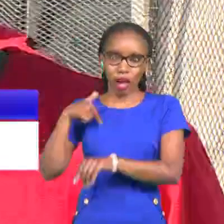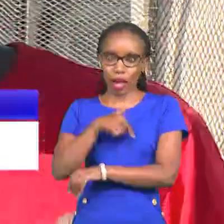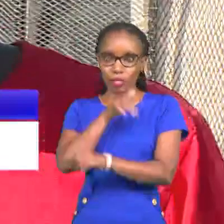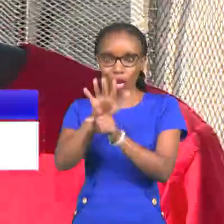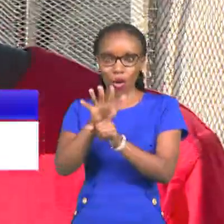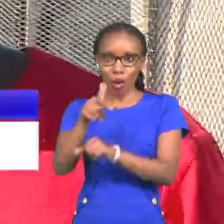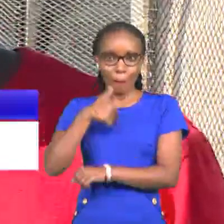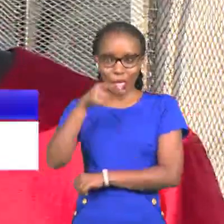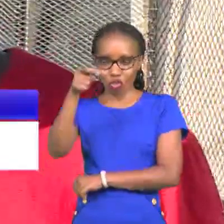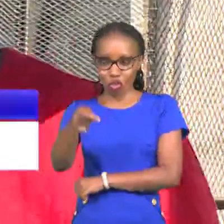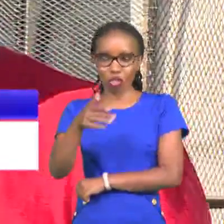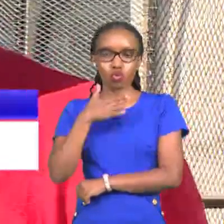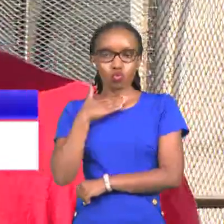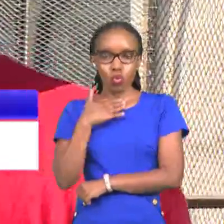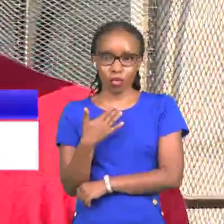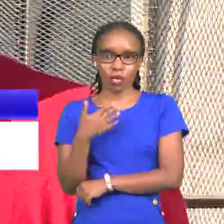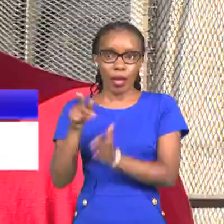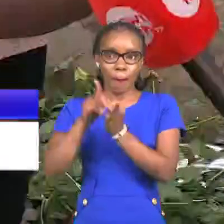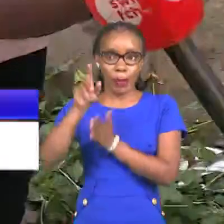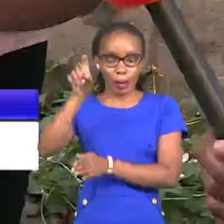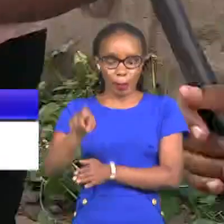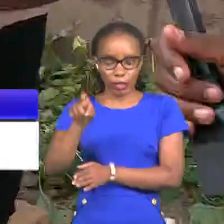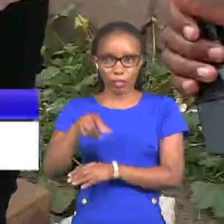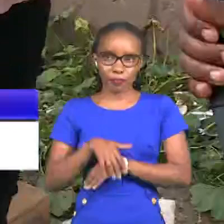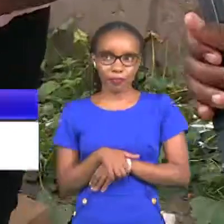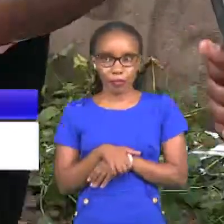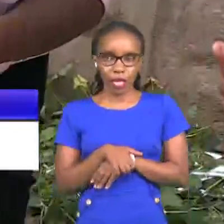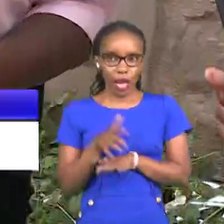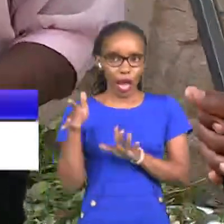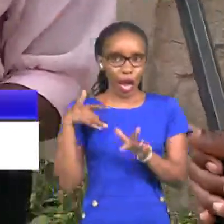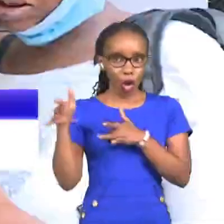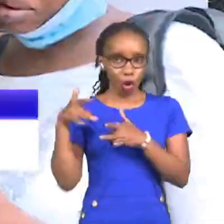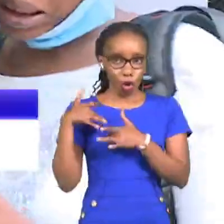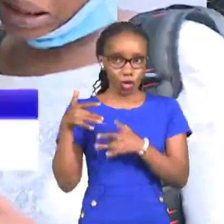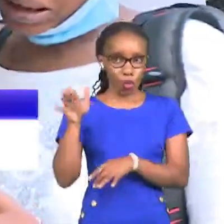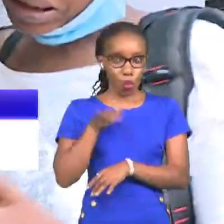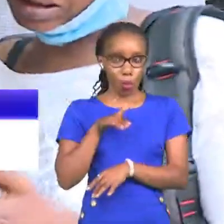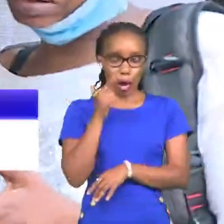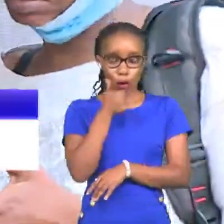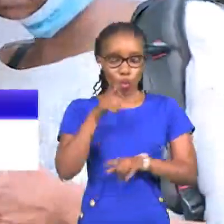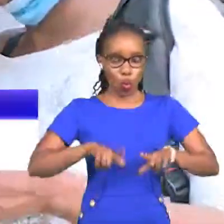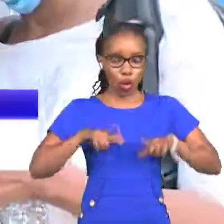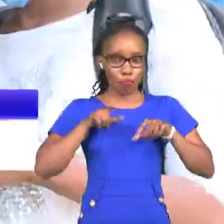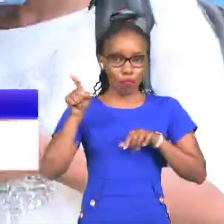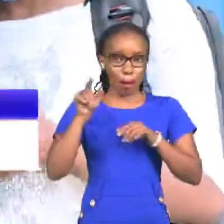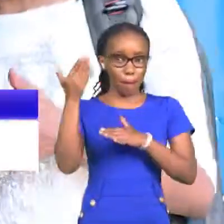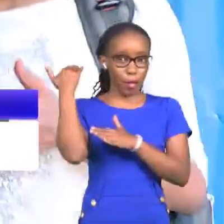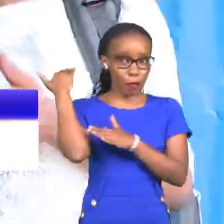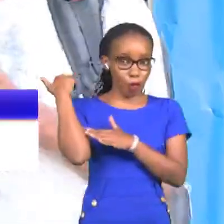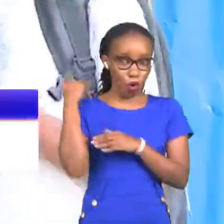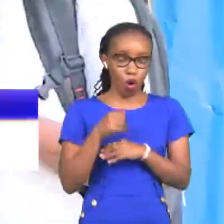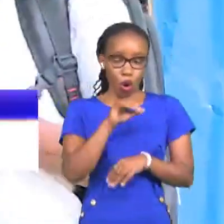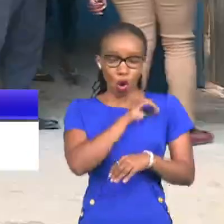here i deserve my money i need to be paid back according to margaret who was once a resident here say that the landlord